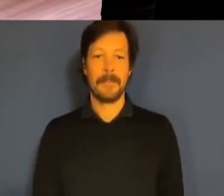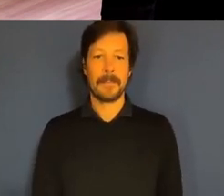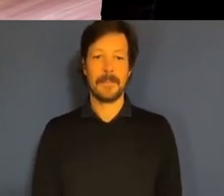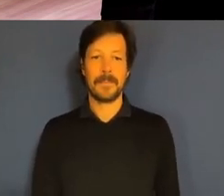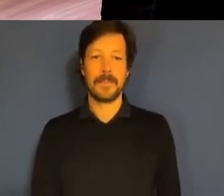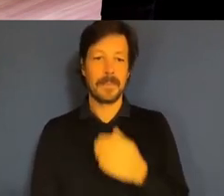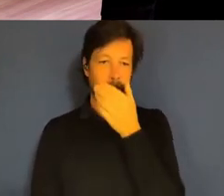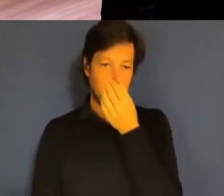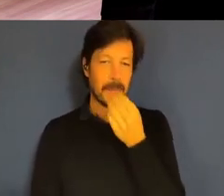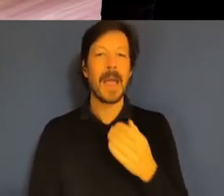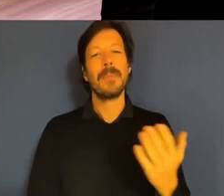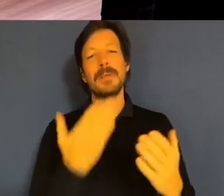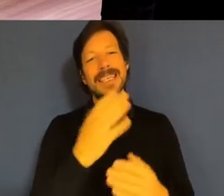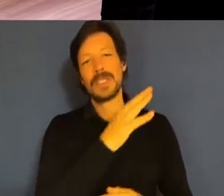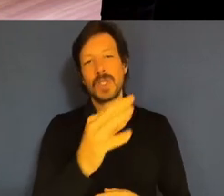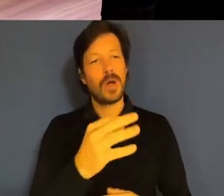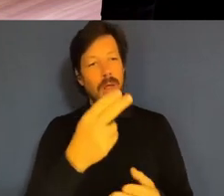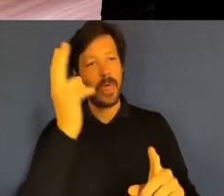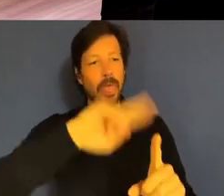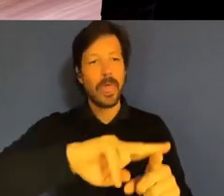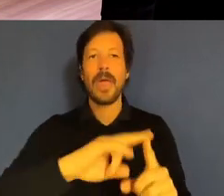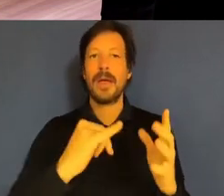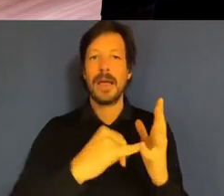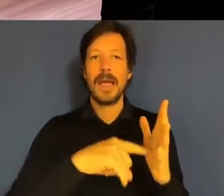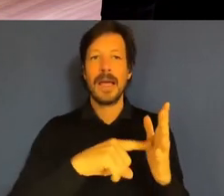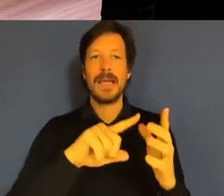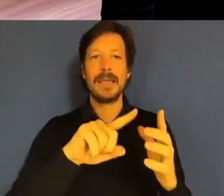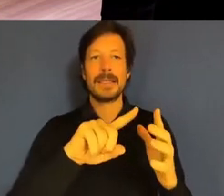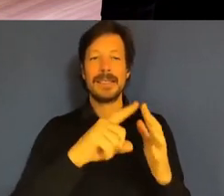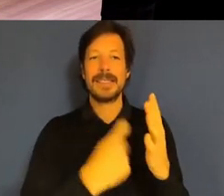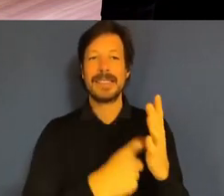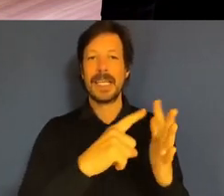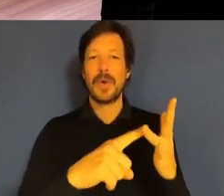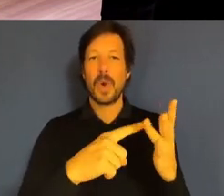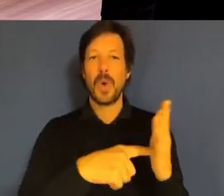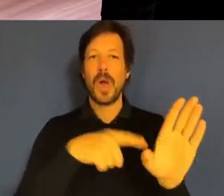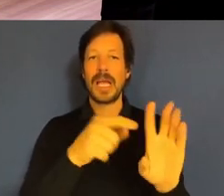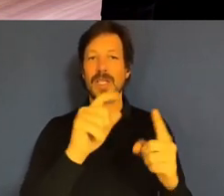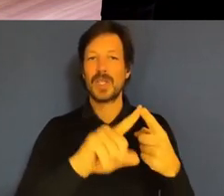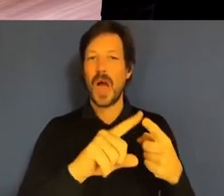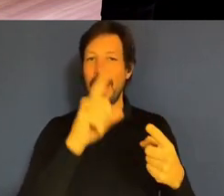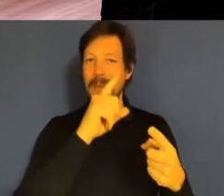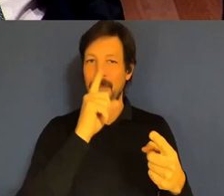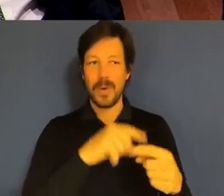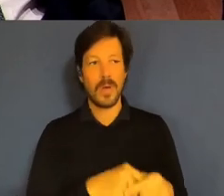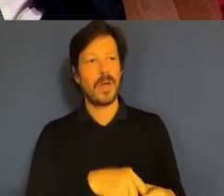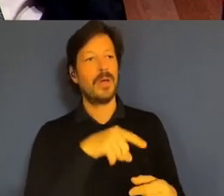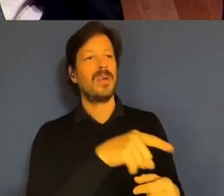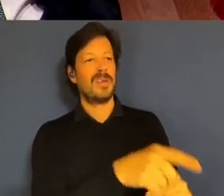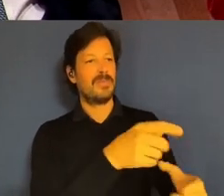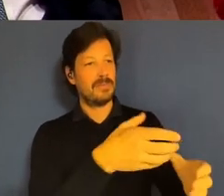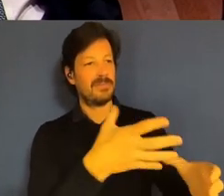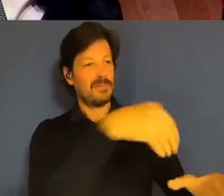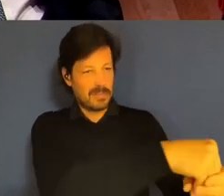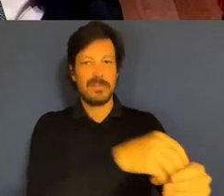stereotype people into the sectors or segments, if you like, because people are